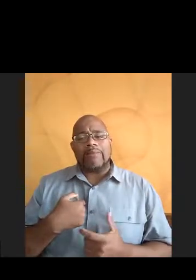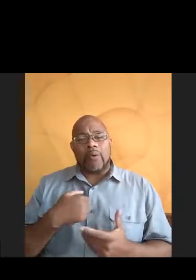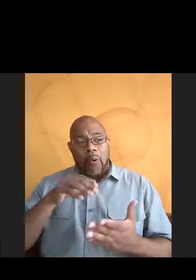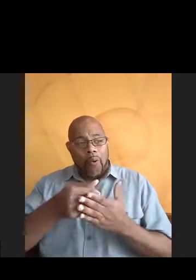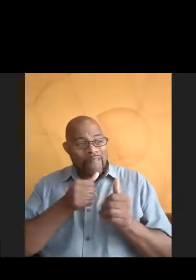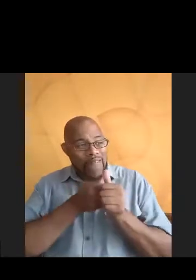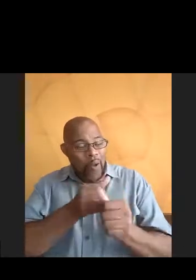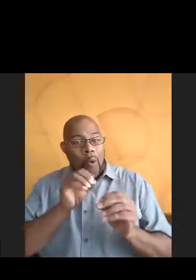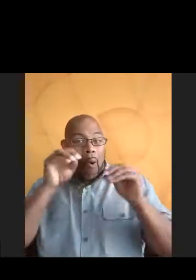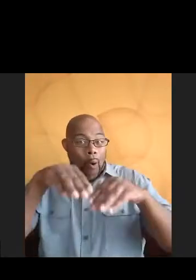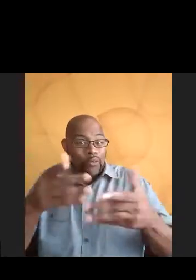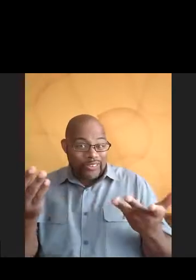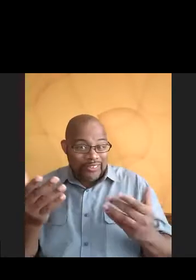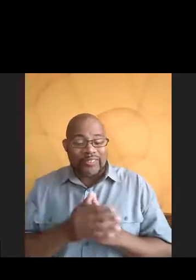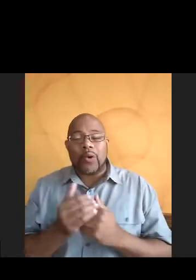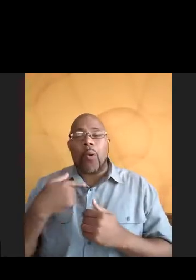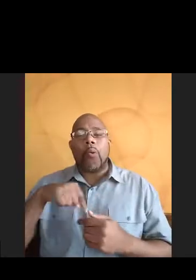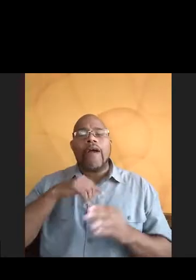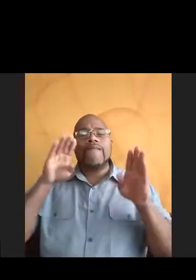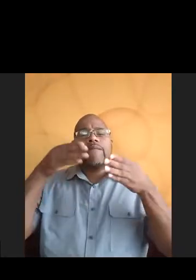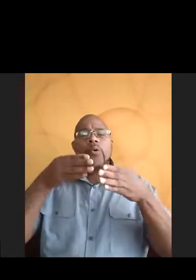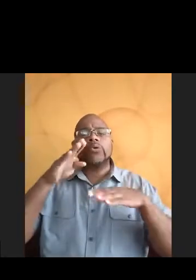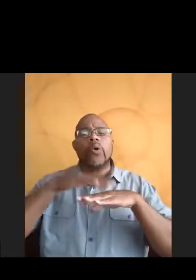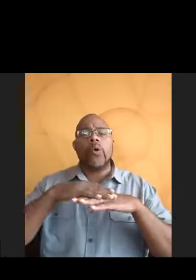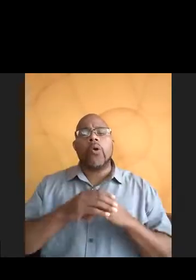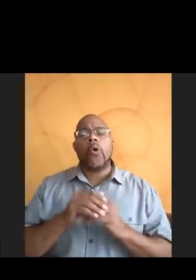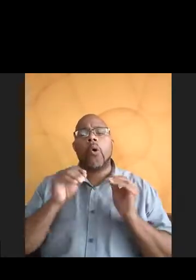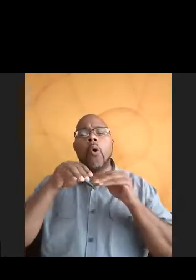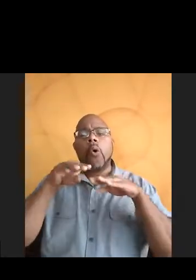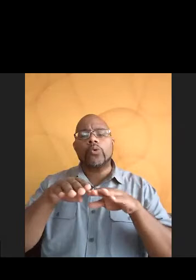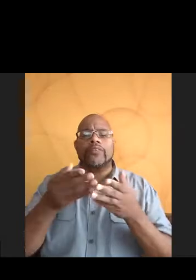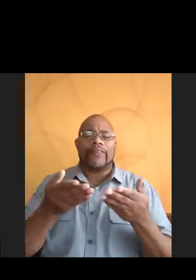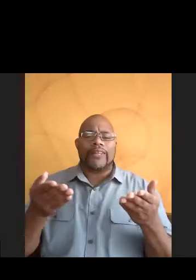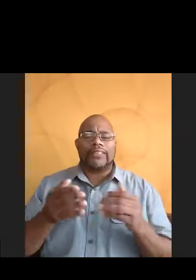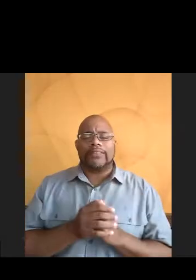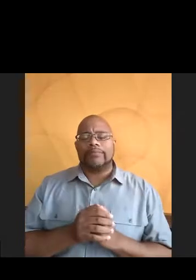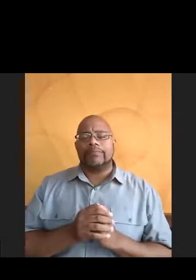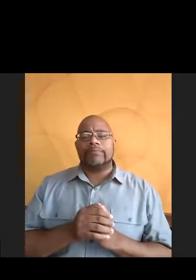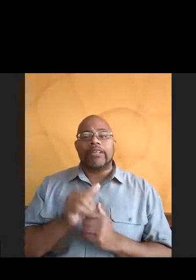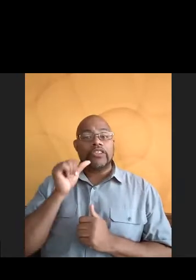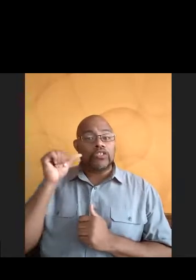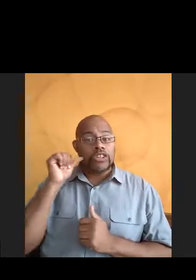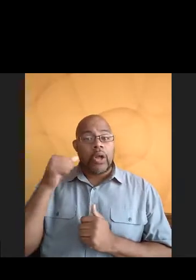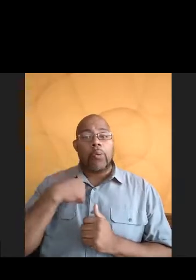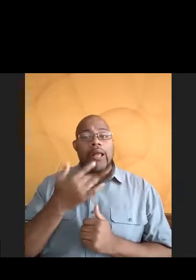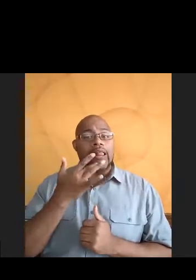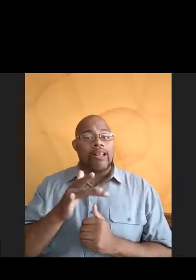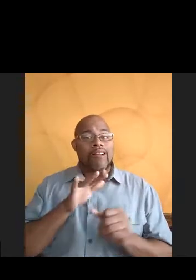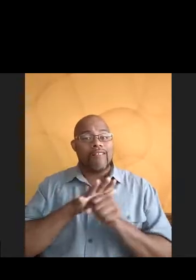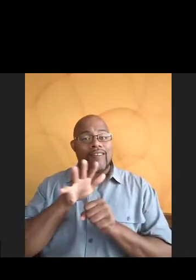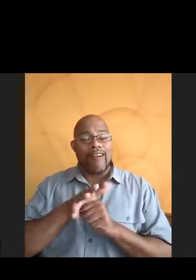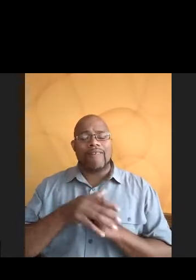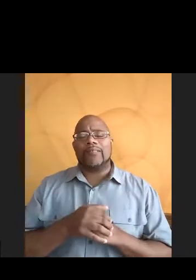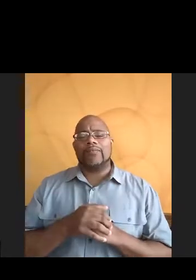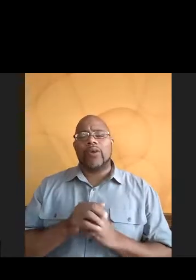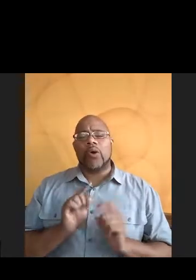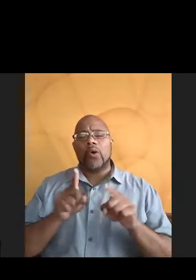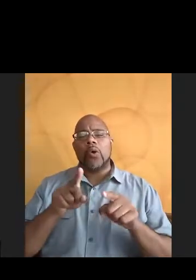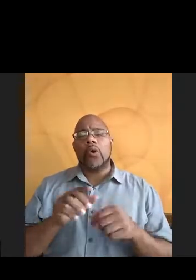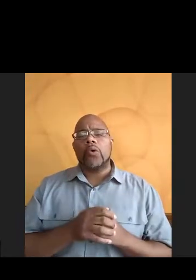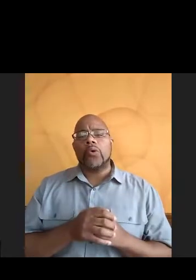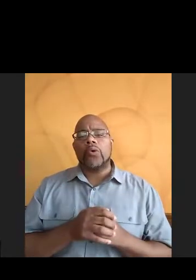ocean, right? So we've been focusing on oceanic things. Yesterday we were fortunate enough to go in